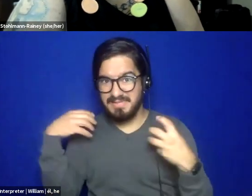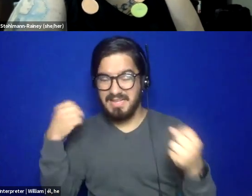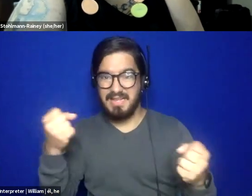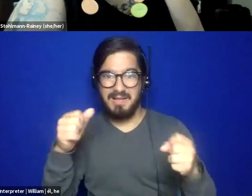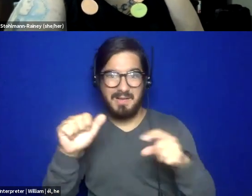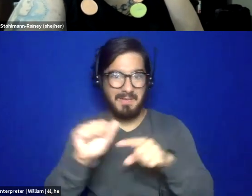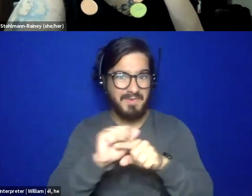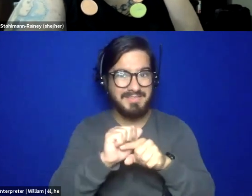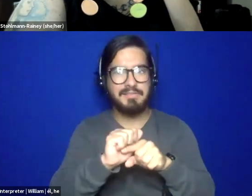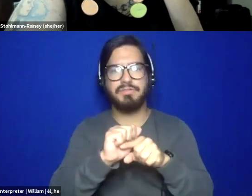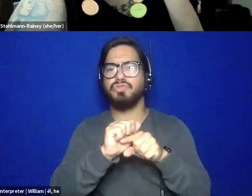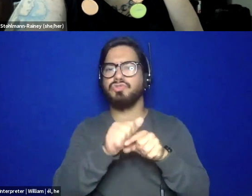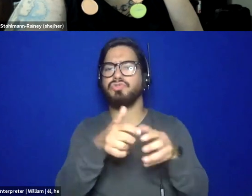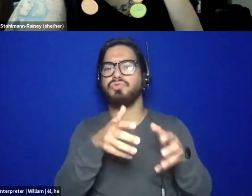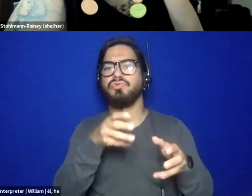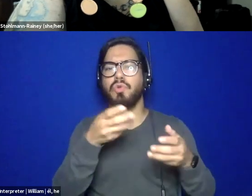work with?